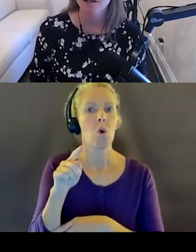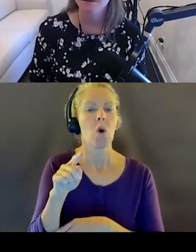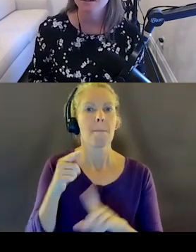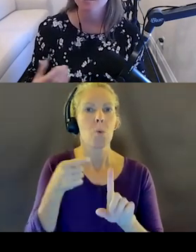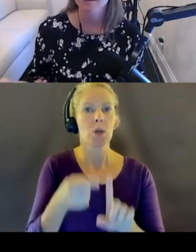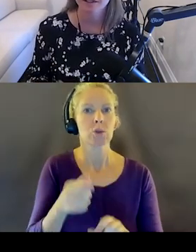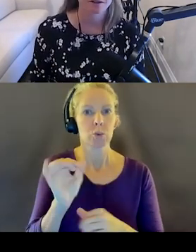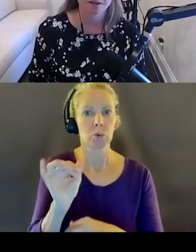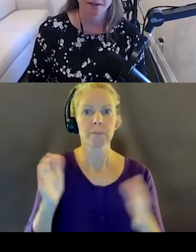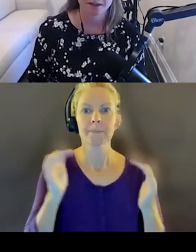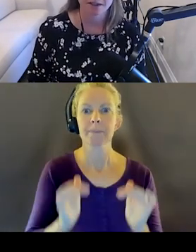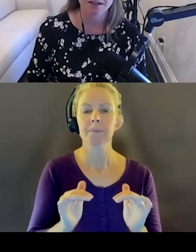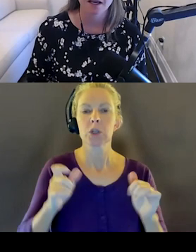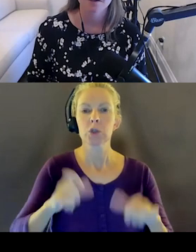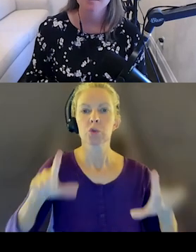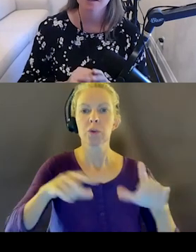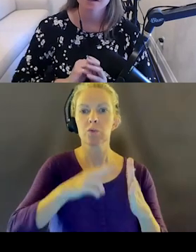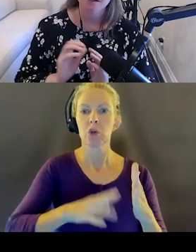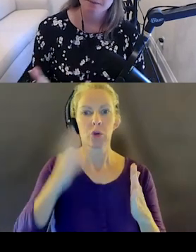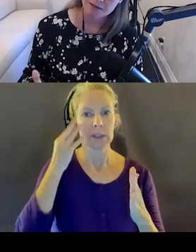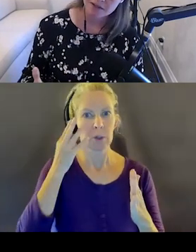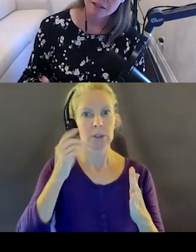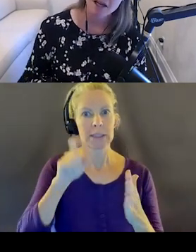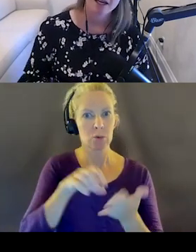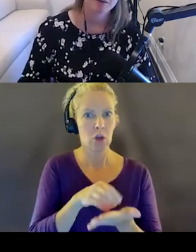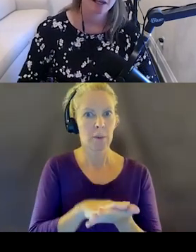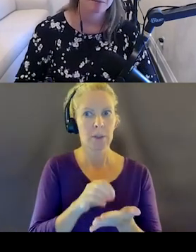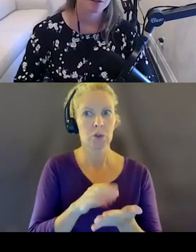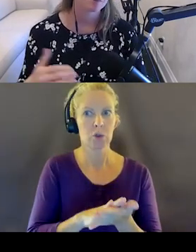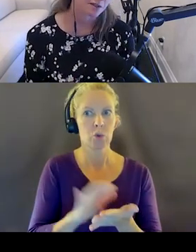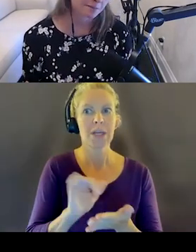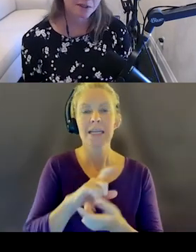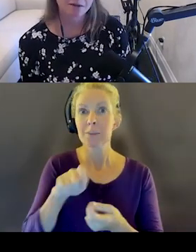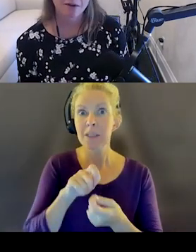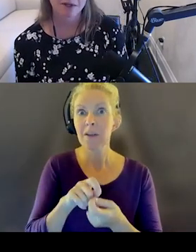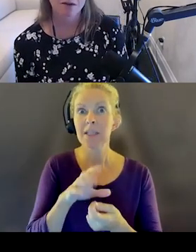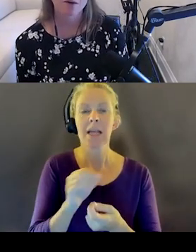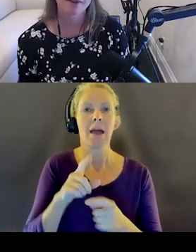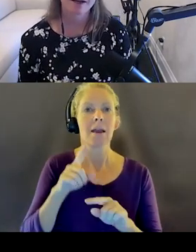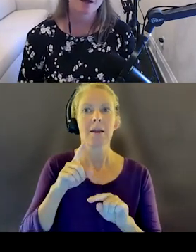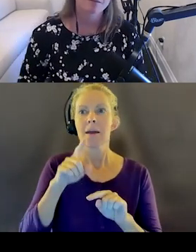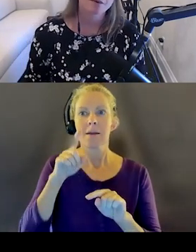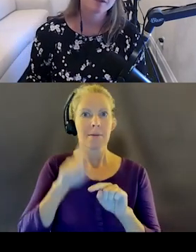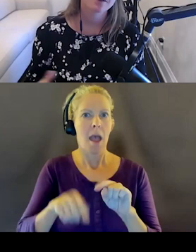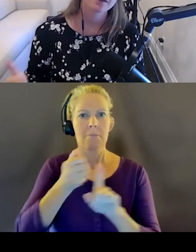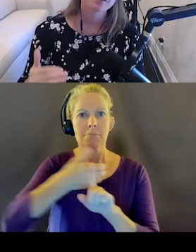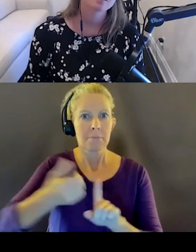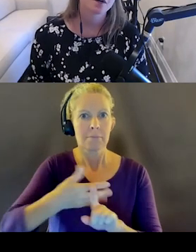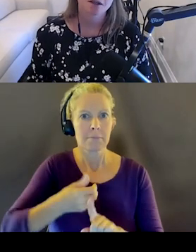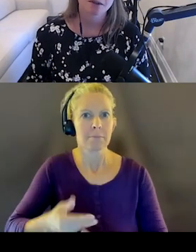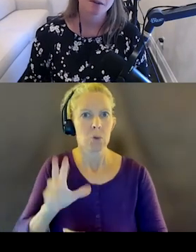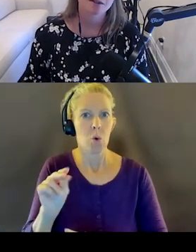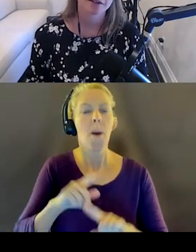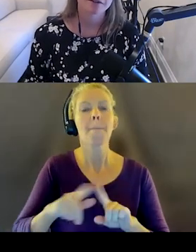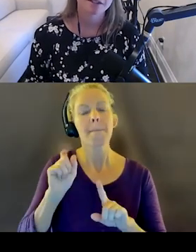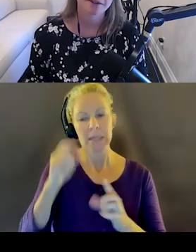also document screen reader experiences. Not to get into the specifics, and we can't be too prescriptive. I mean, we all know that. But we need to think through